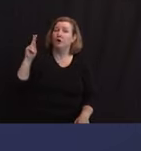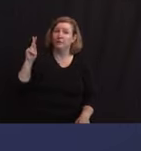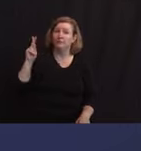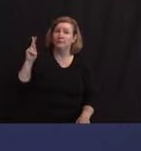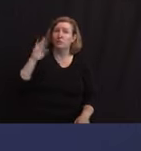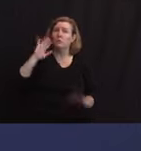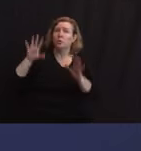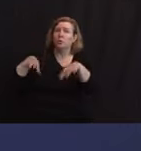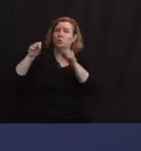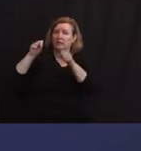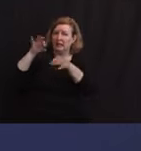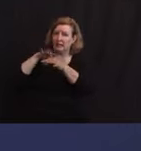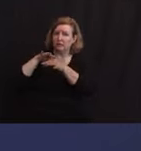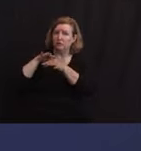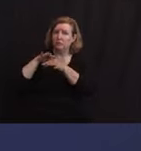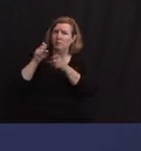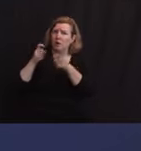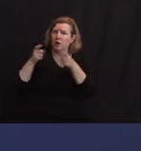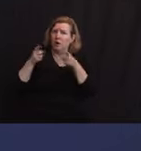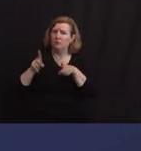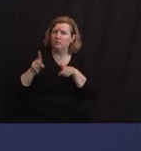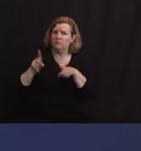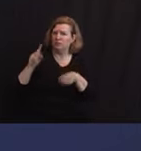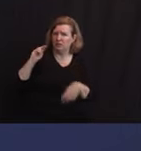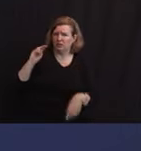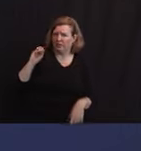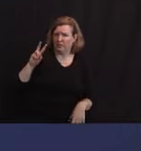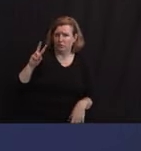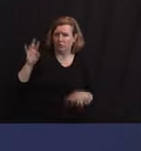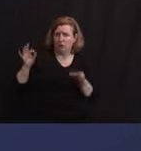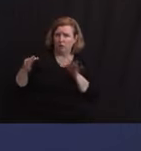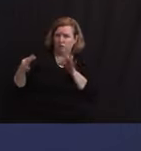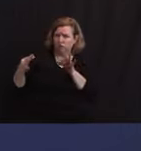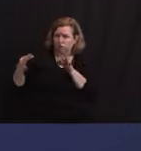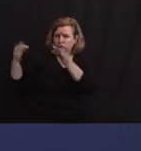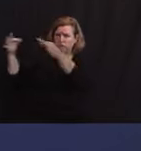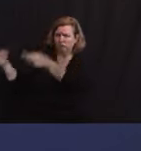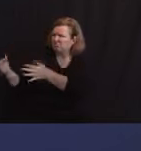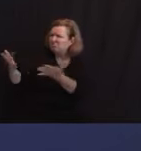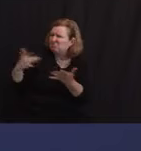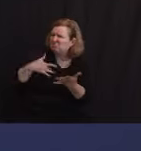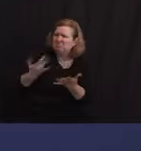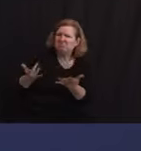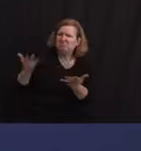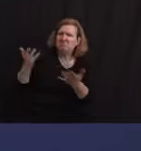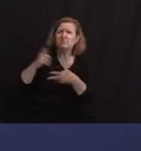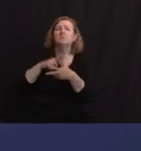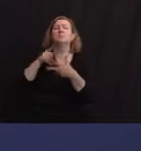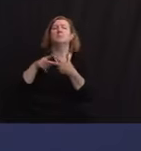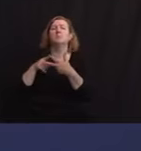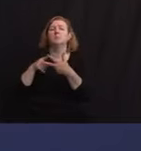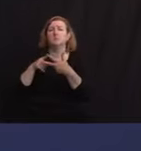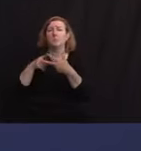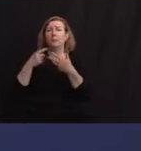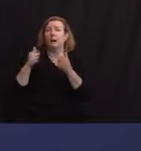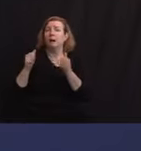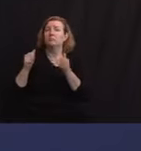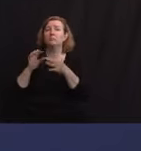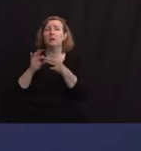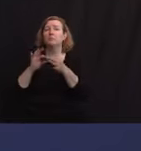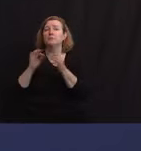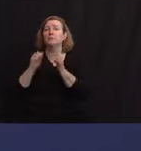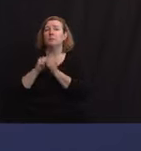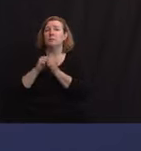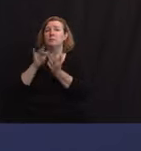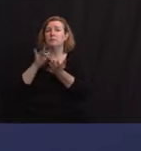What went wrong and who's to blame for the delay? I wanted to ask if you have any comment on the Middlesex County Democratic